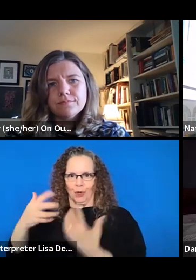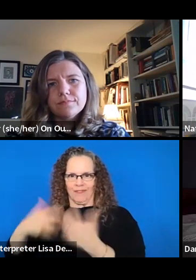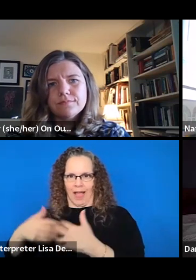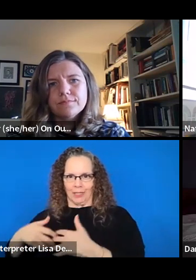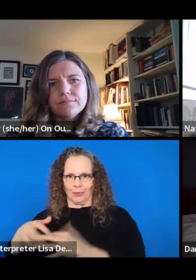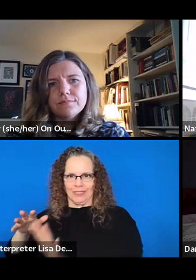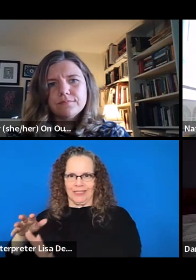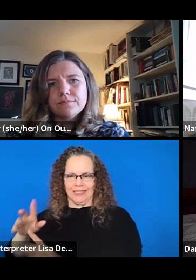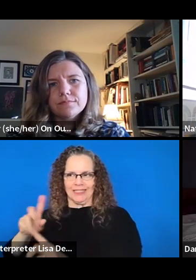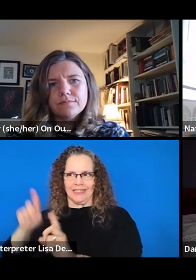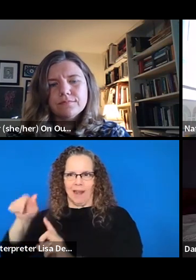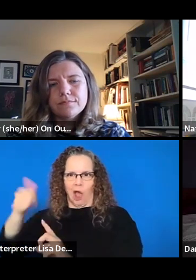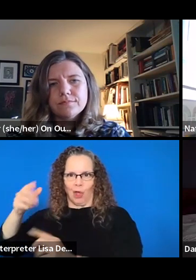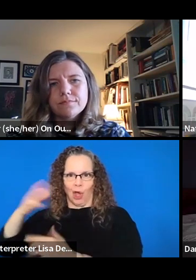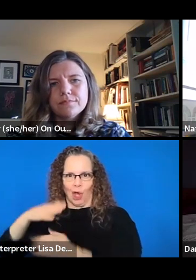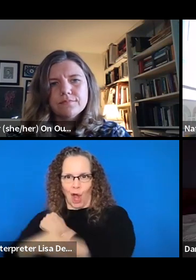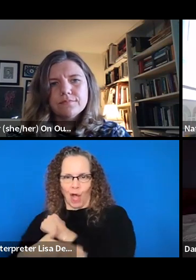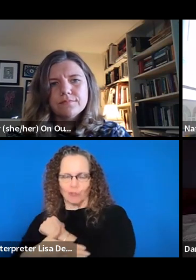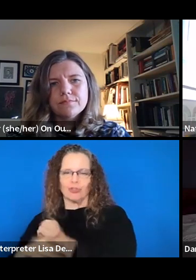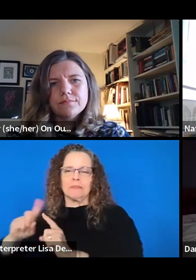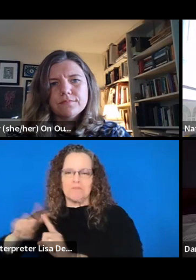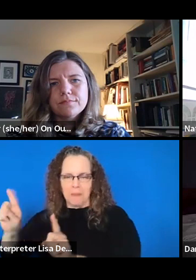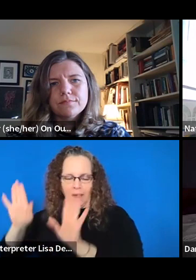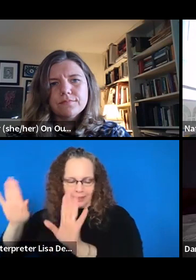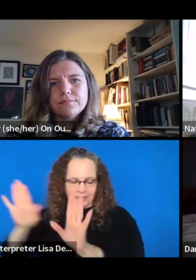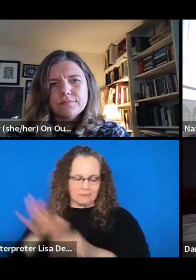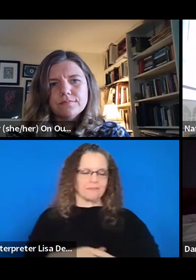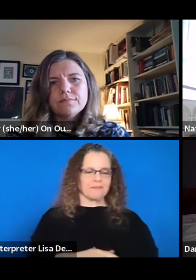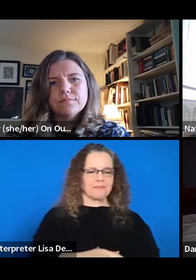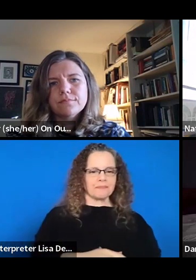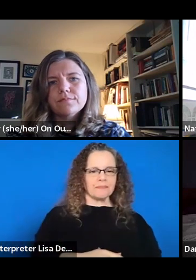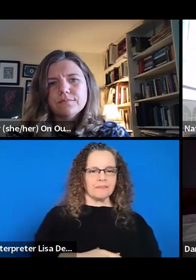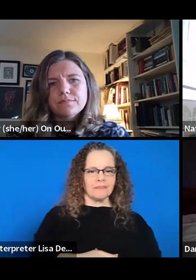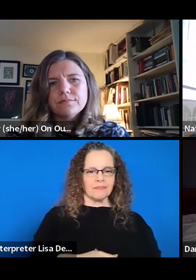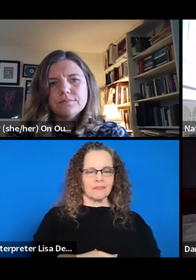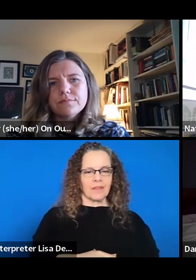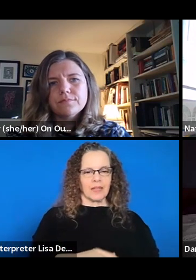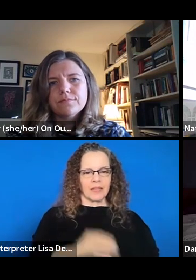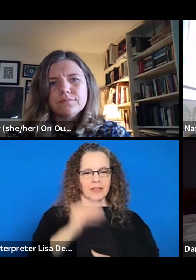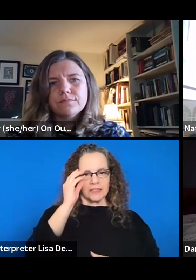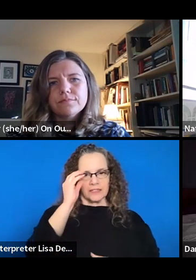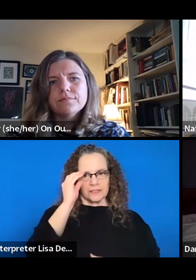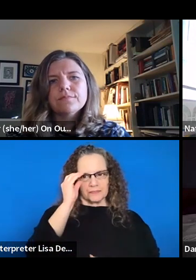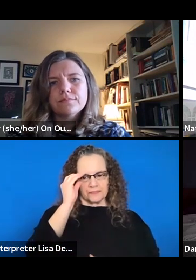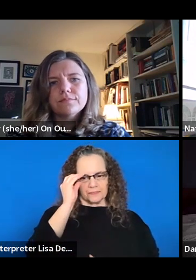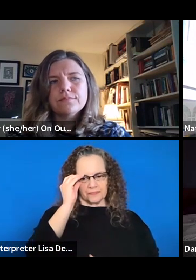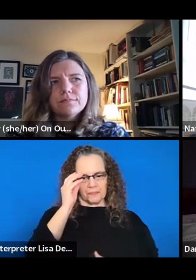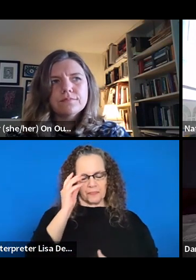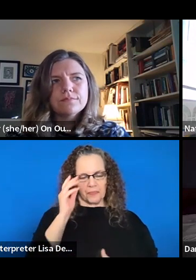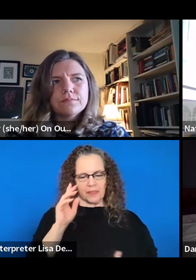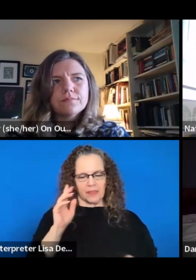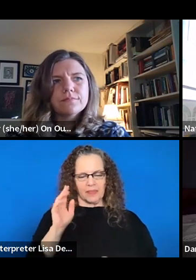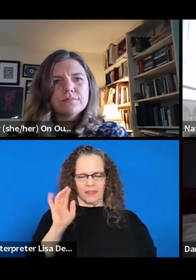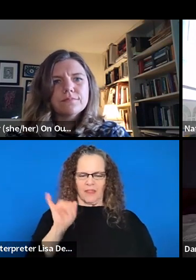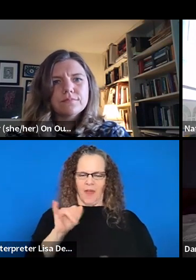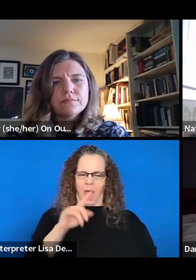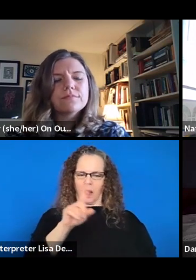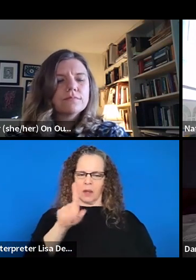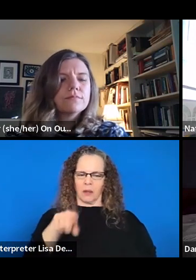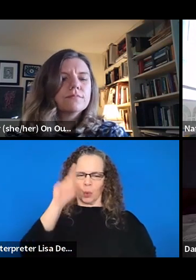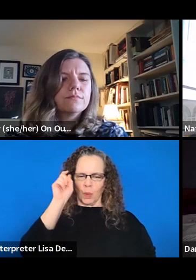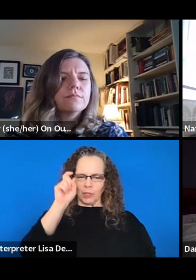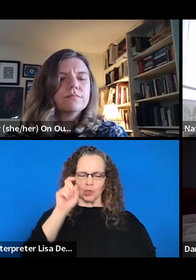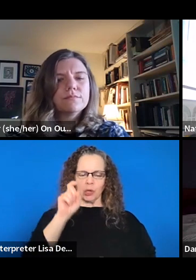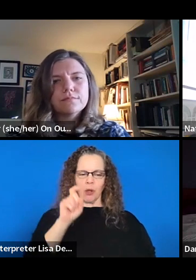Bangladesh. But on a smaller scale, that question of connecting. So I'm funding this because I